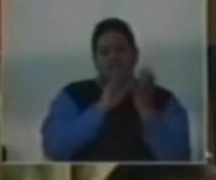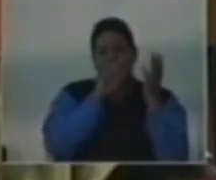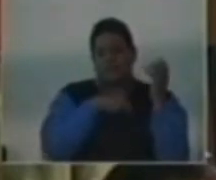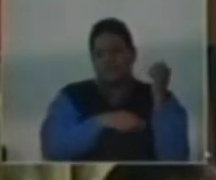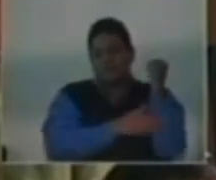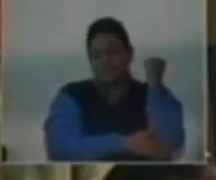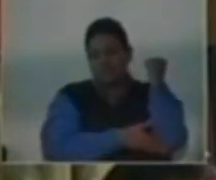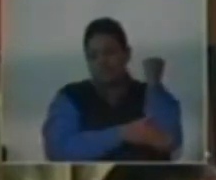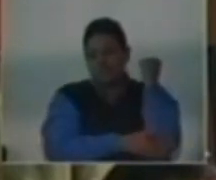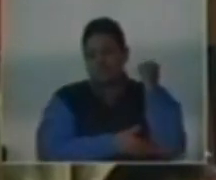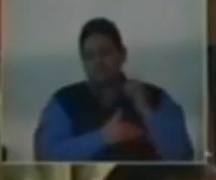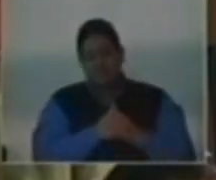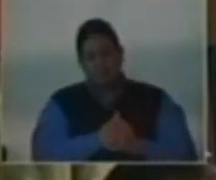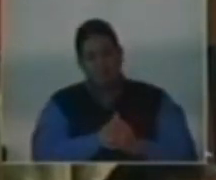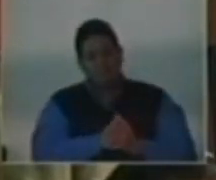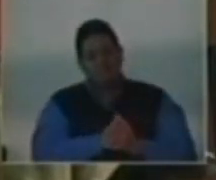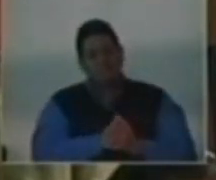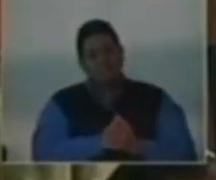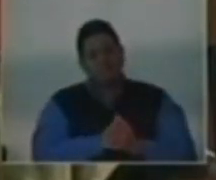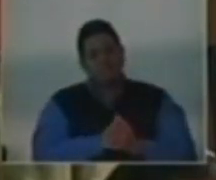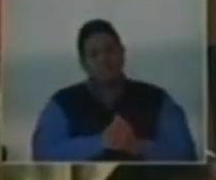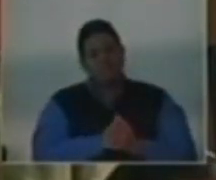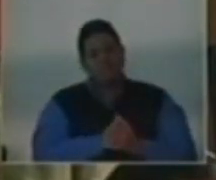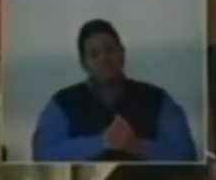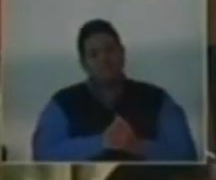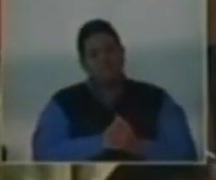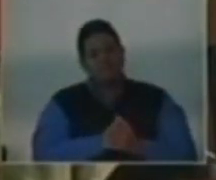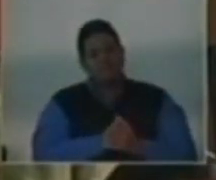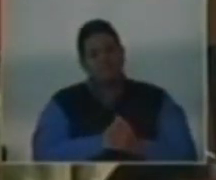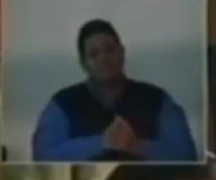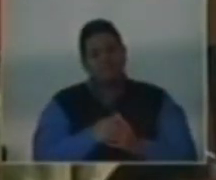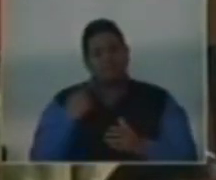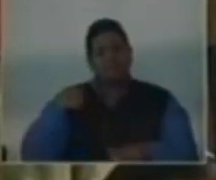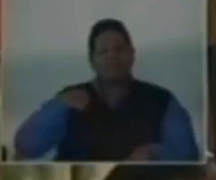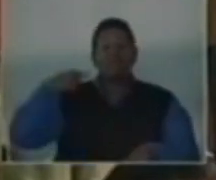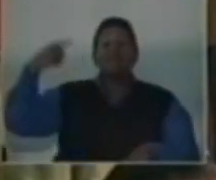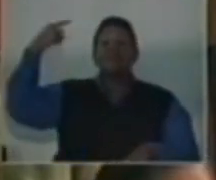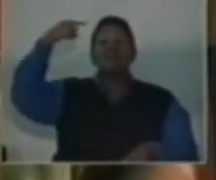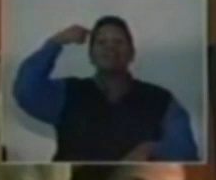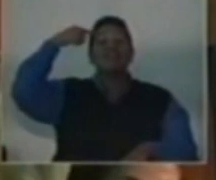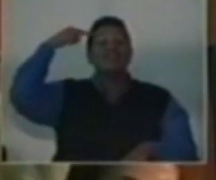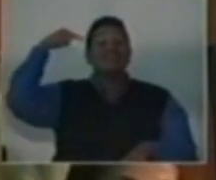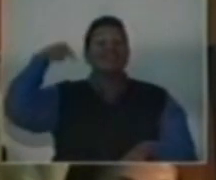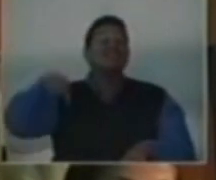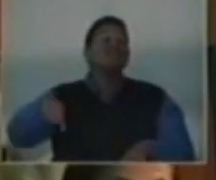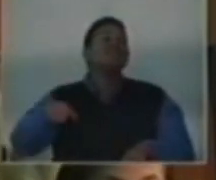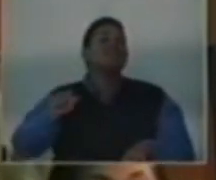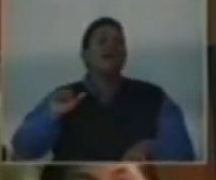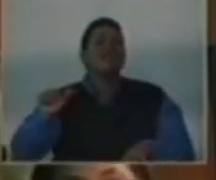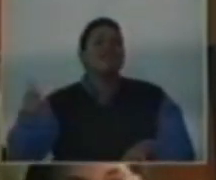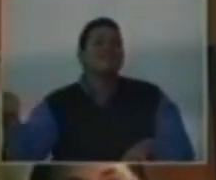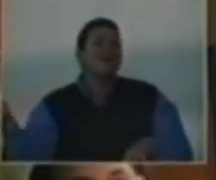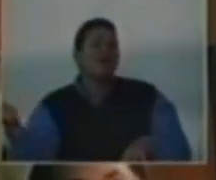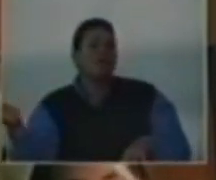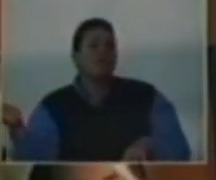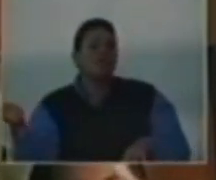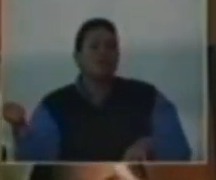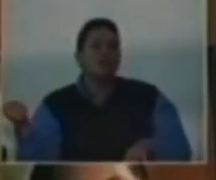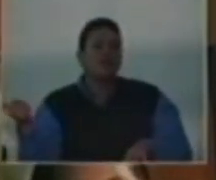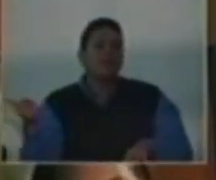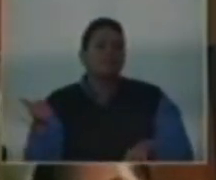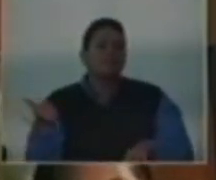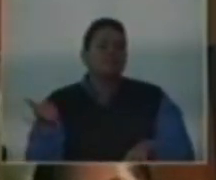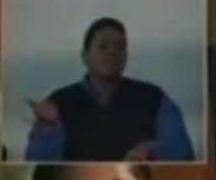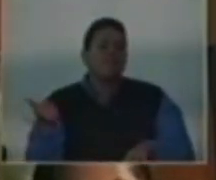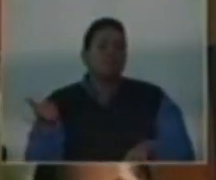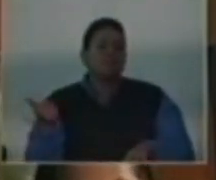I feel, Mr. Speaker, that this is another excursion